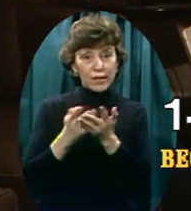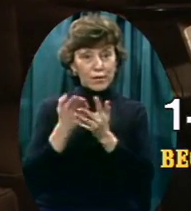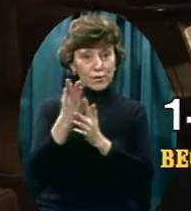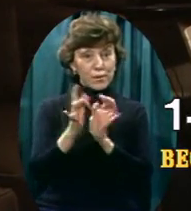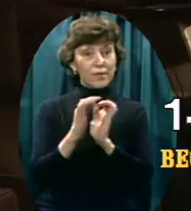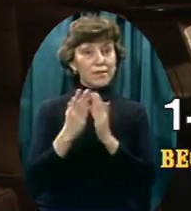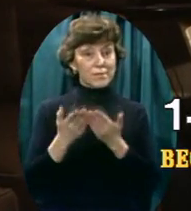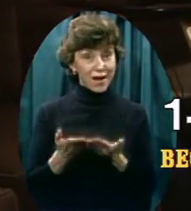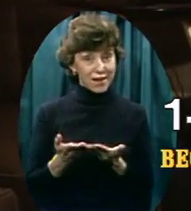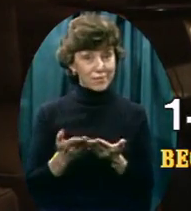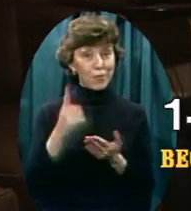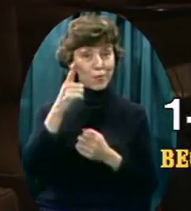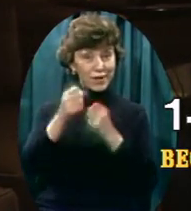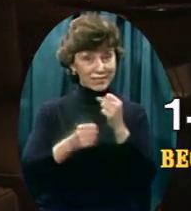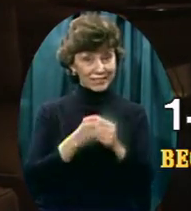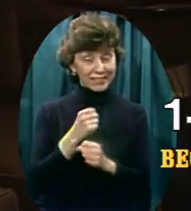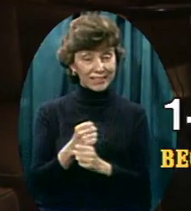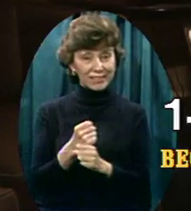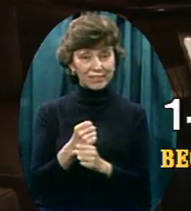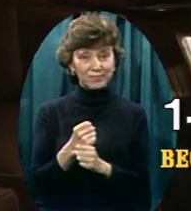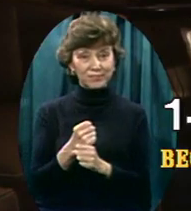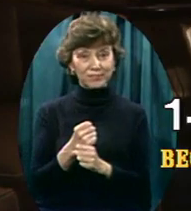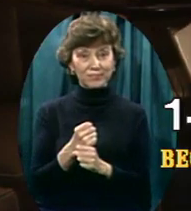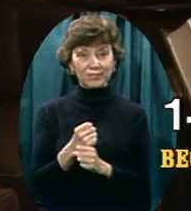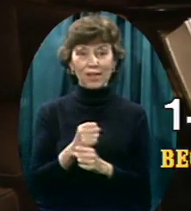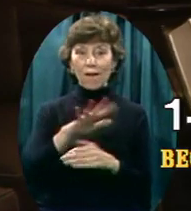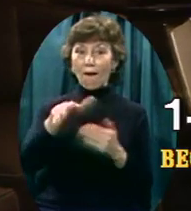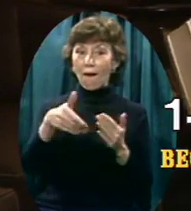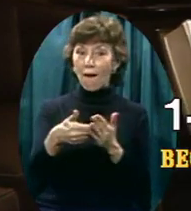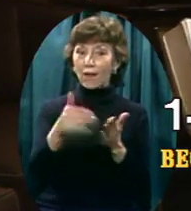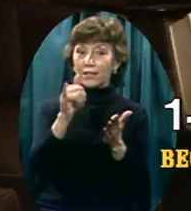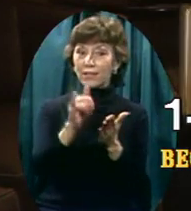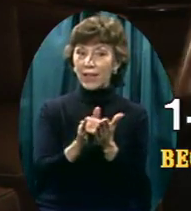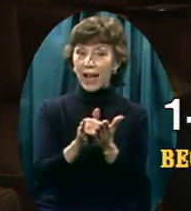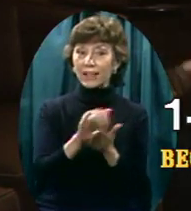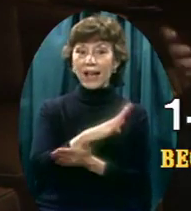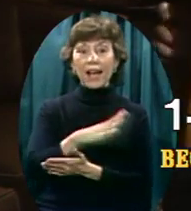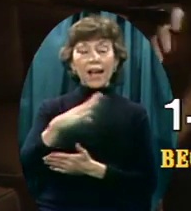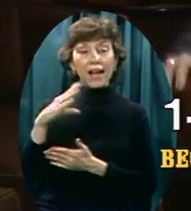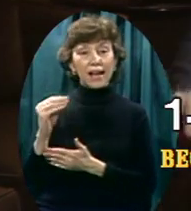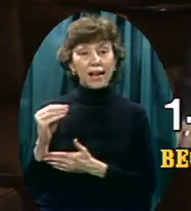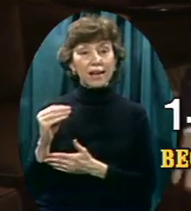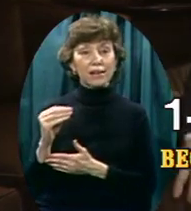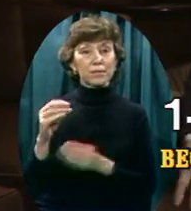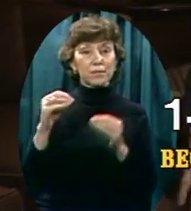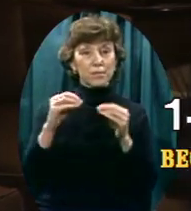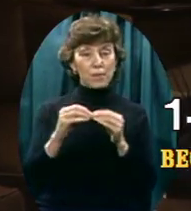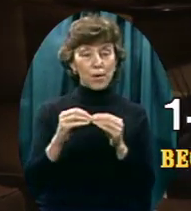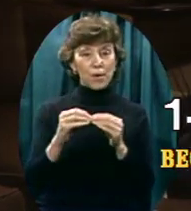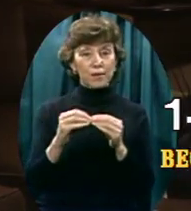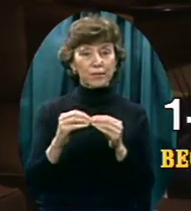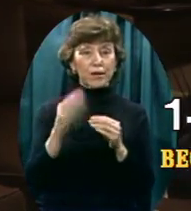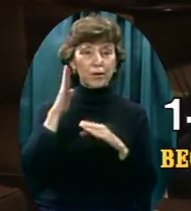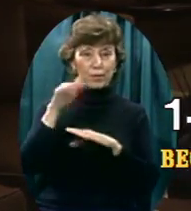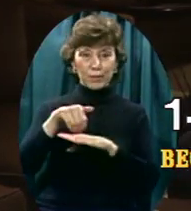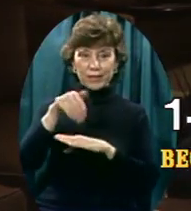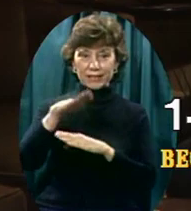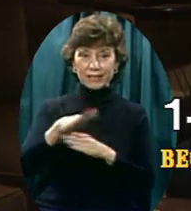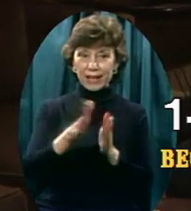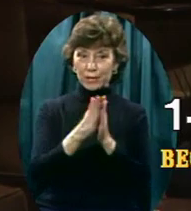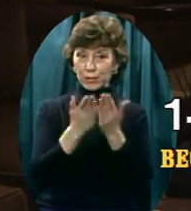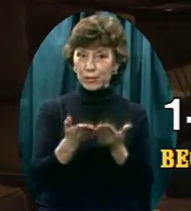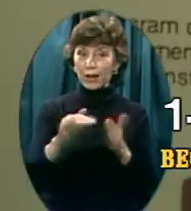That will take you through The entire Bible in one year Besides all of that Inside this Bible We are sending along This booklet